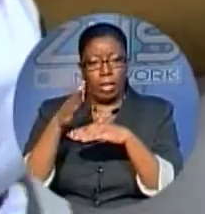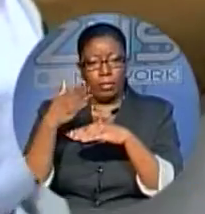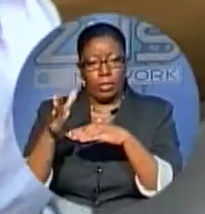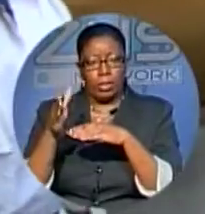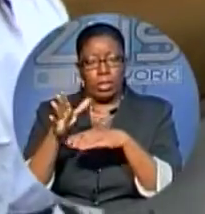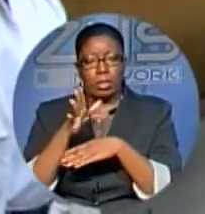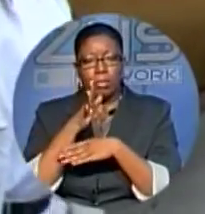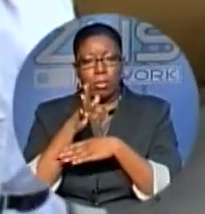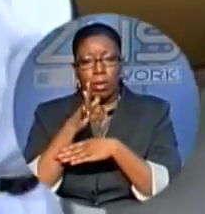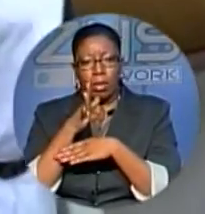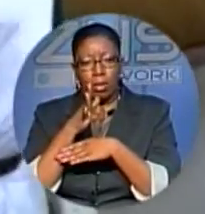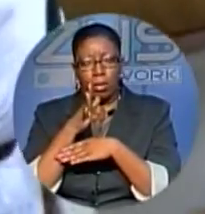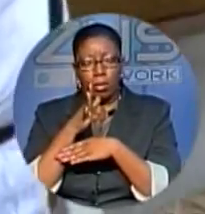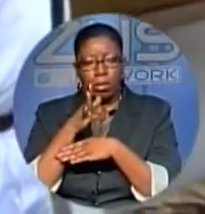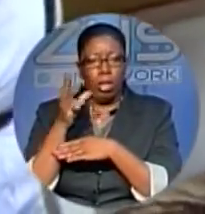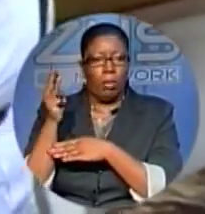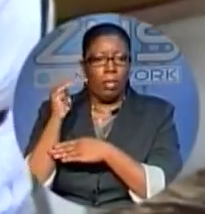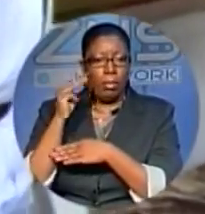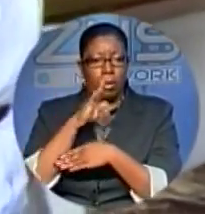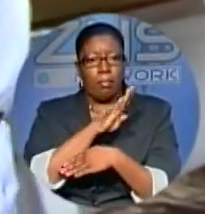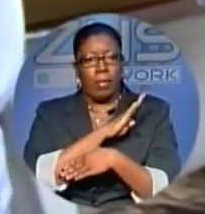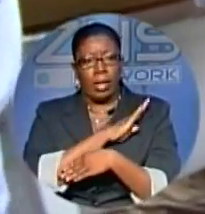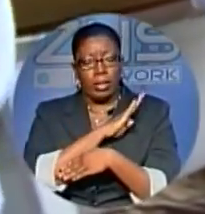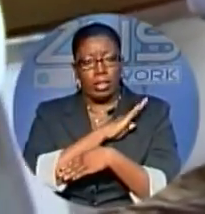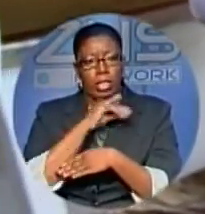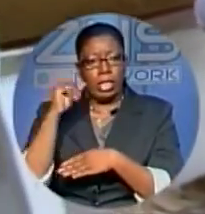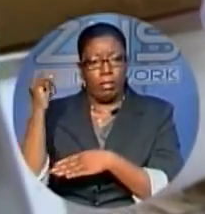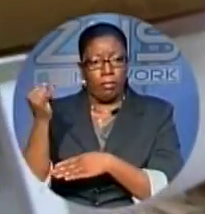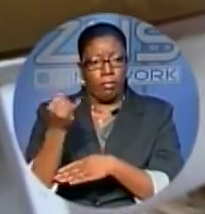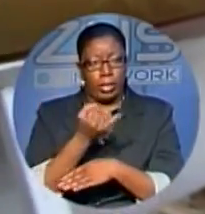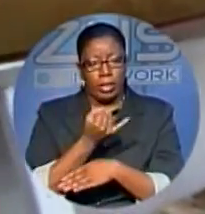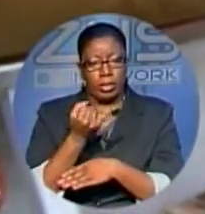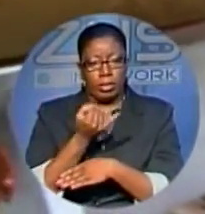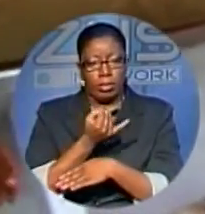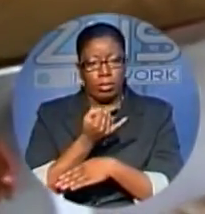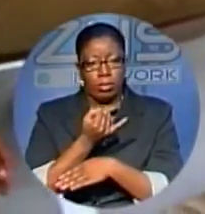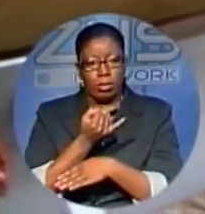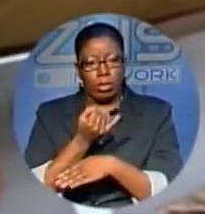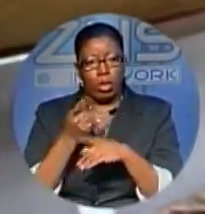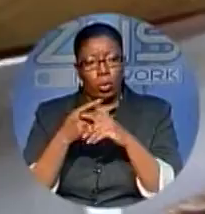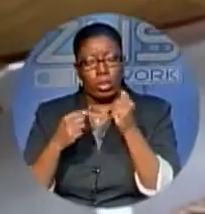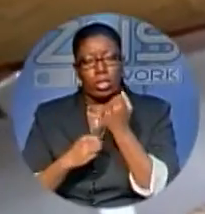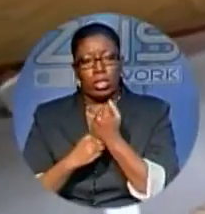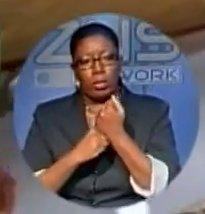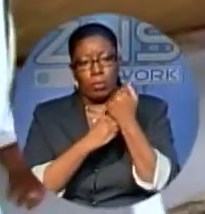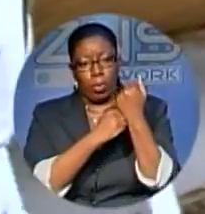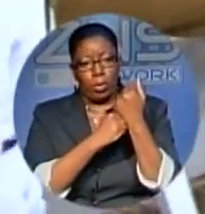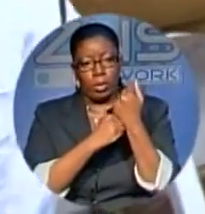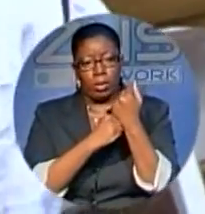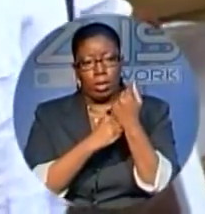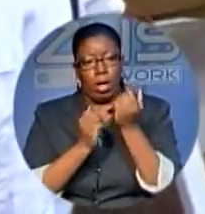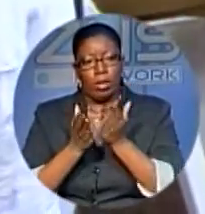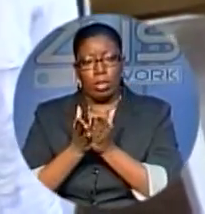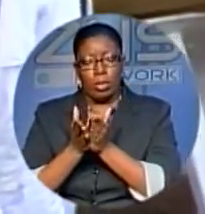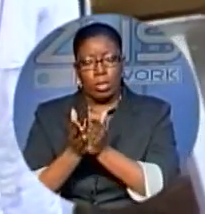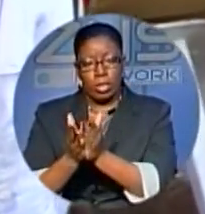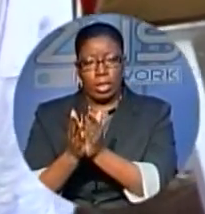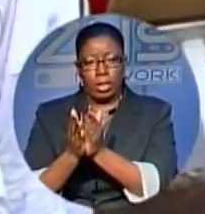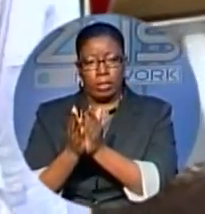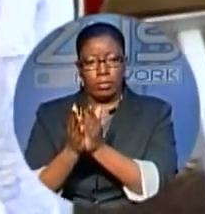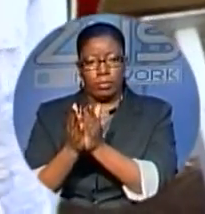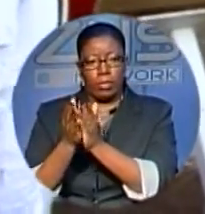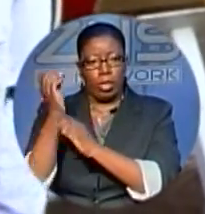Mrs. Melva Bastian, Larry Bastian, invited movers and shakers of the sport of sloop sailing for the launch yesterday. Sir David